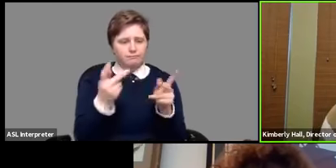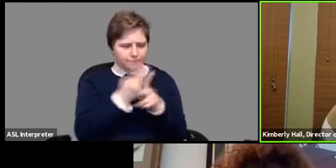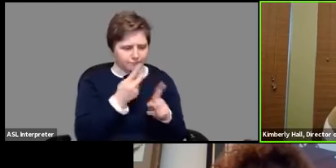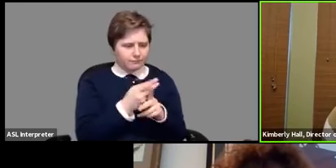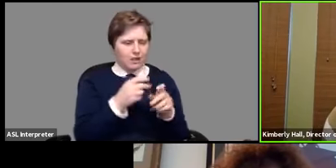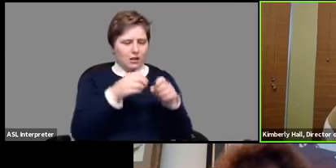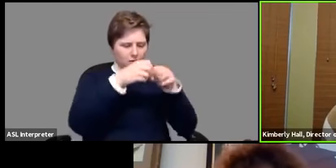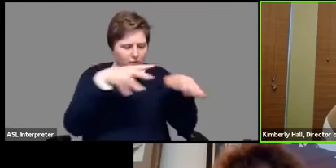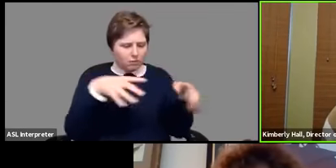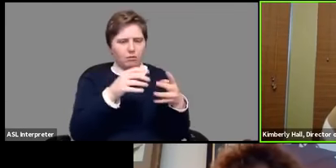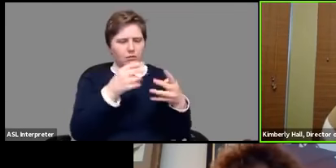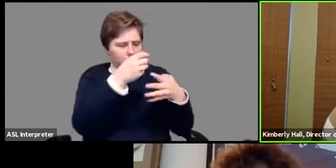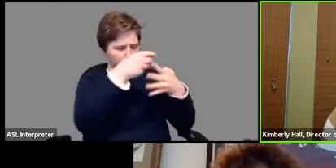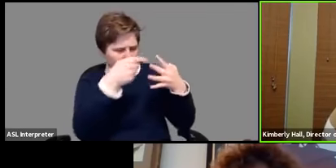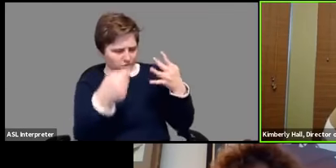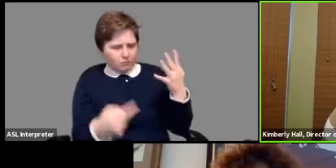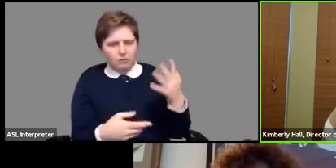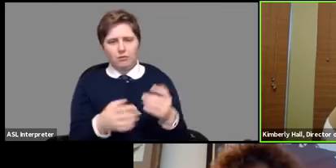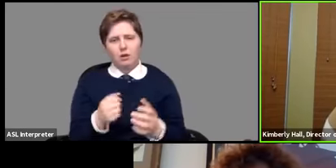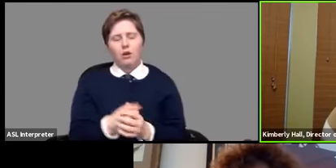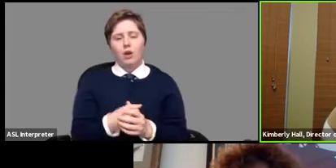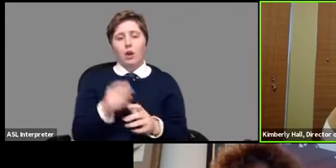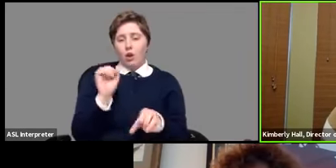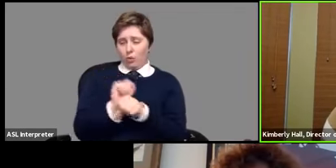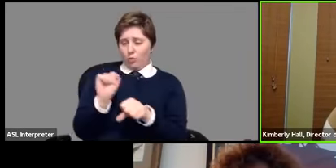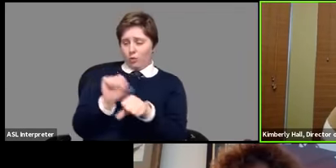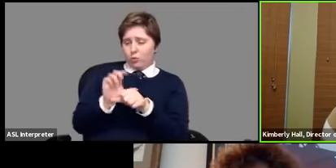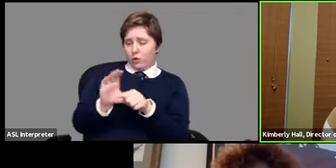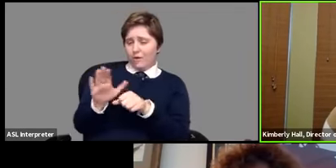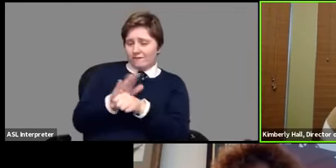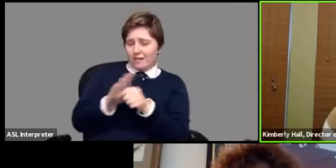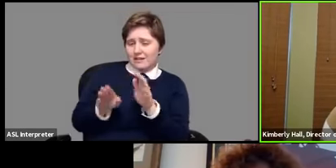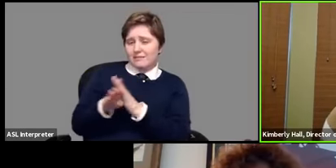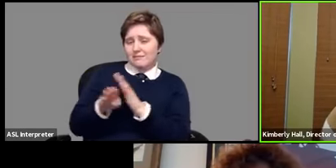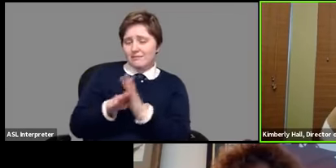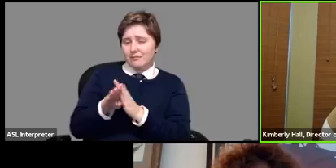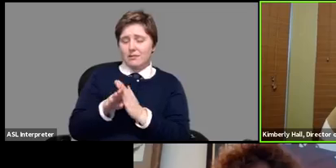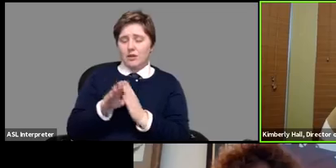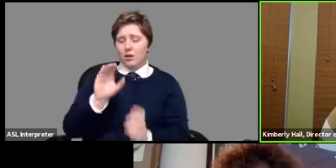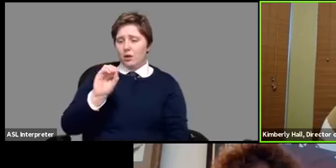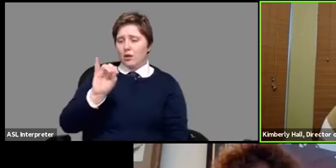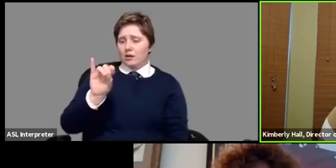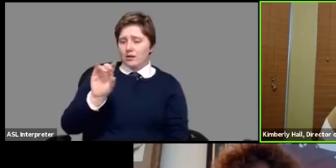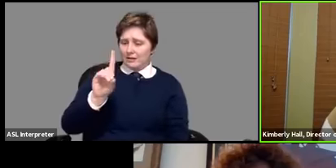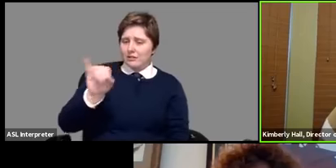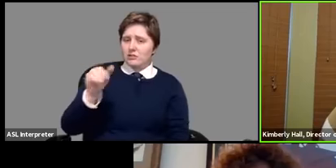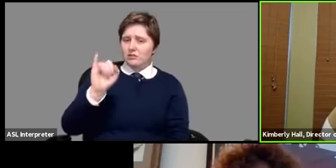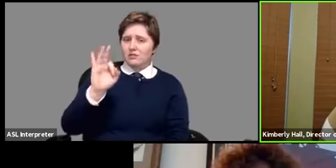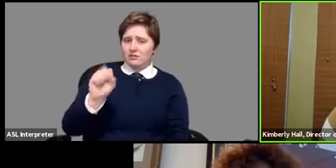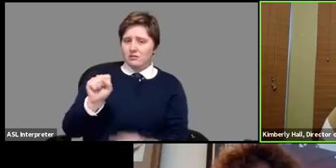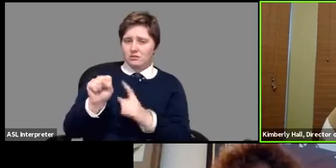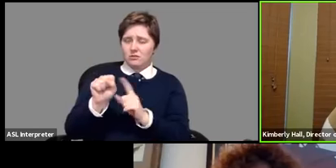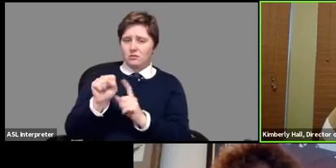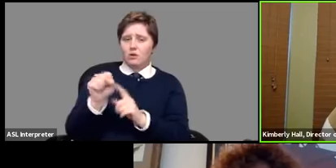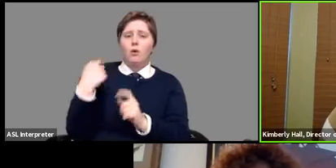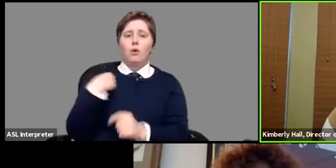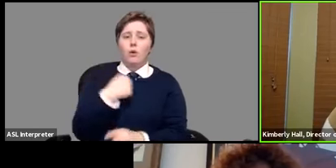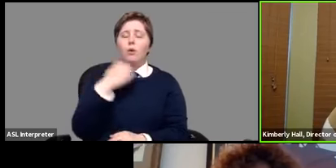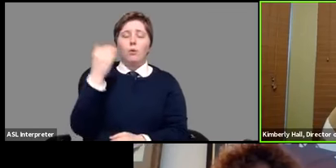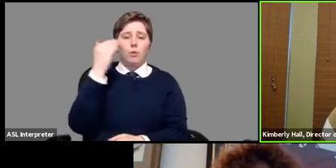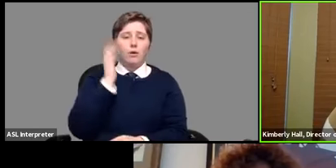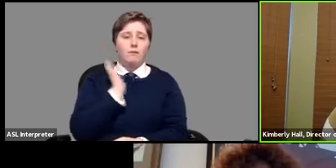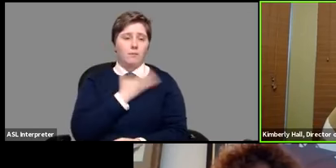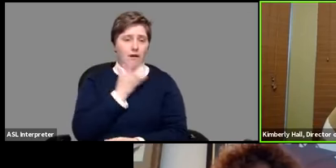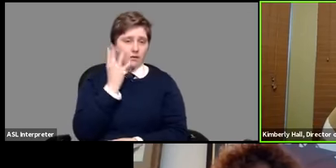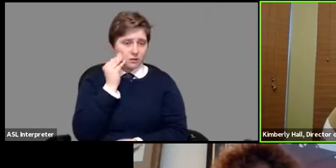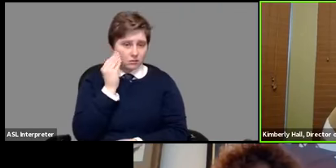even on the workforce side on the workforce development side within odjfs we know from our experience in